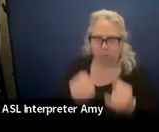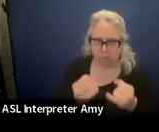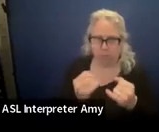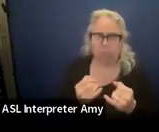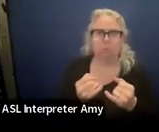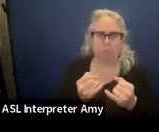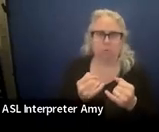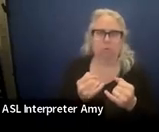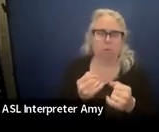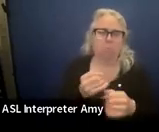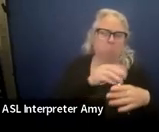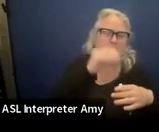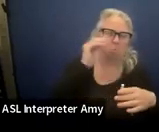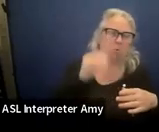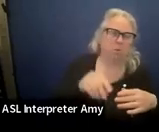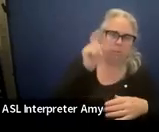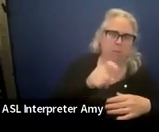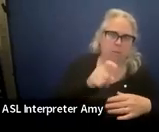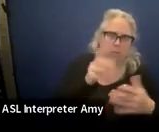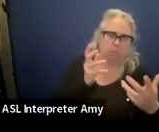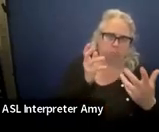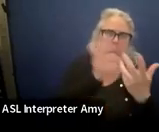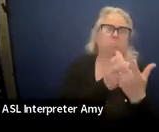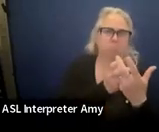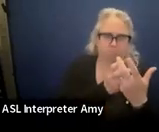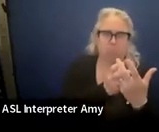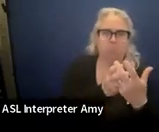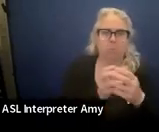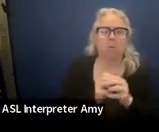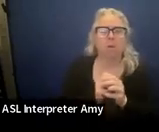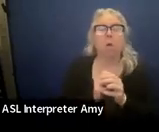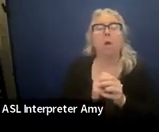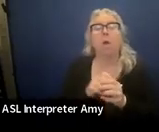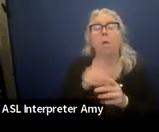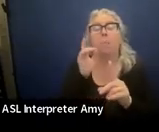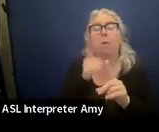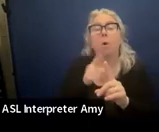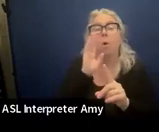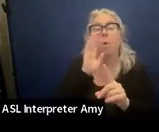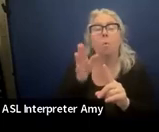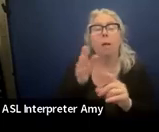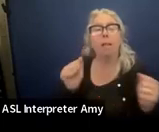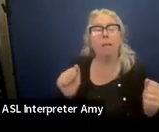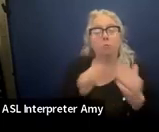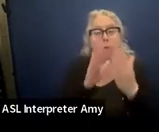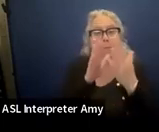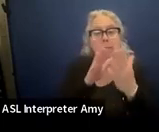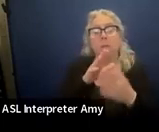So the goal is going to address the student's skill gap.